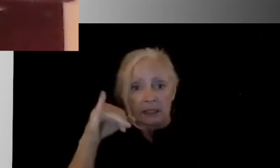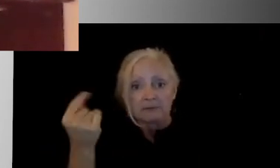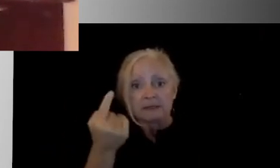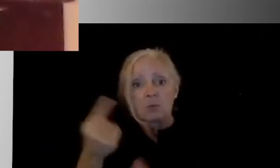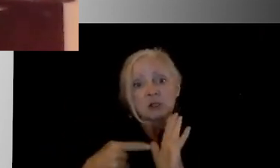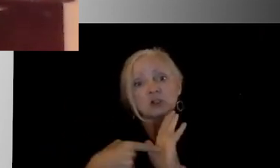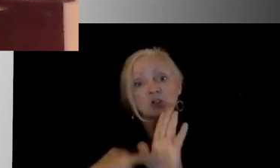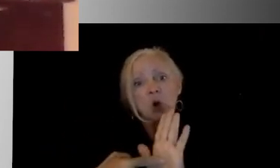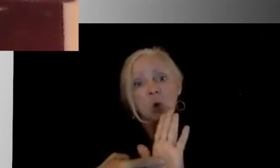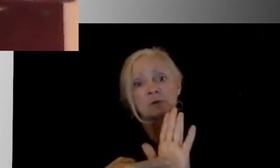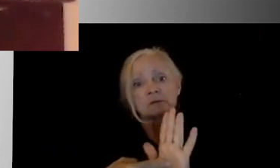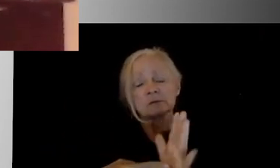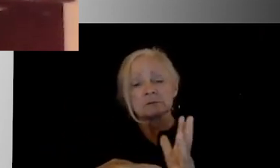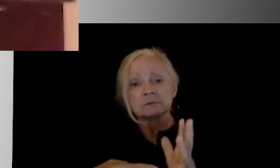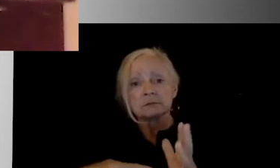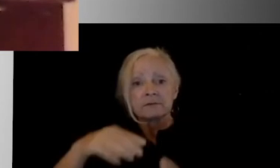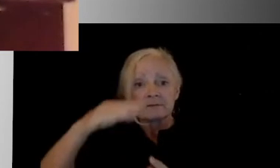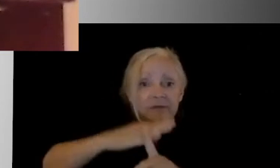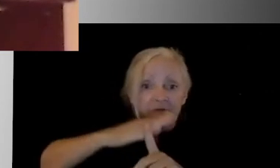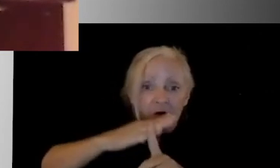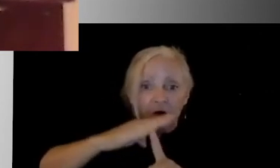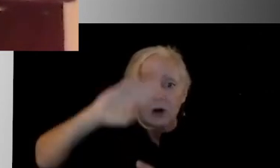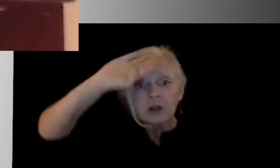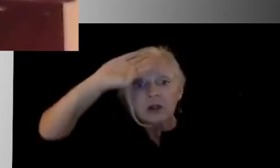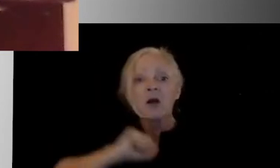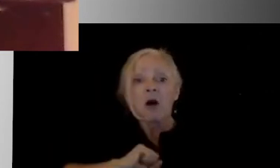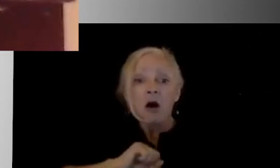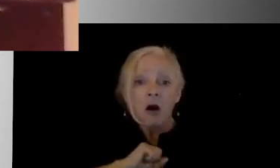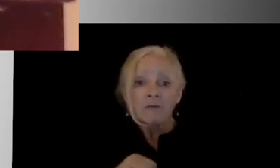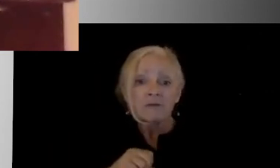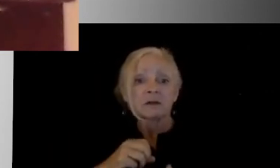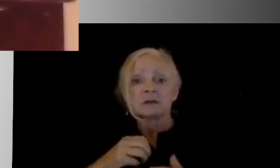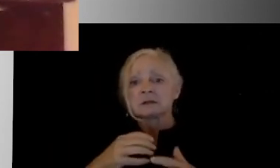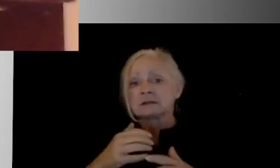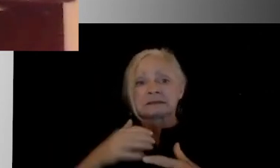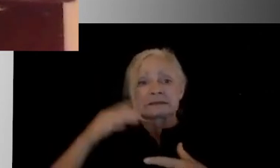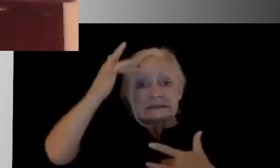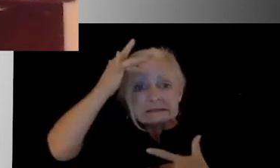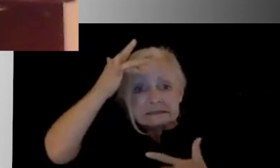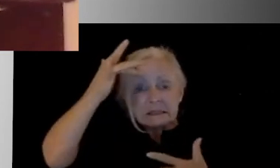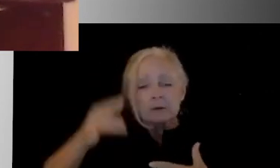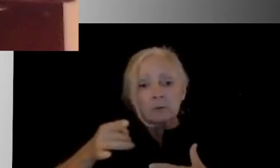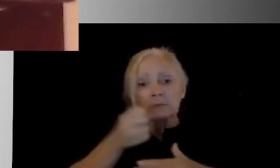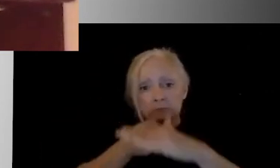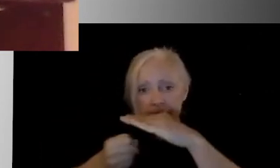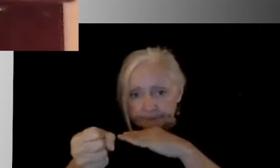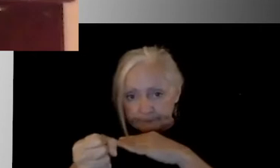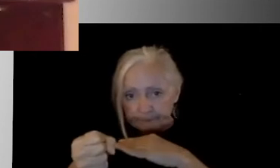we've designated in each one of our buildings an area where we could actually place students who are symptomatic because we're waiting for their parents to come pick them up.